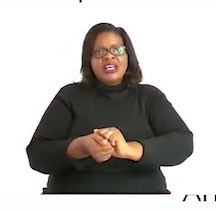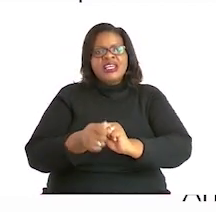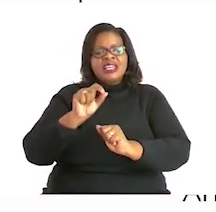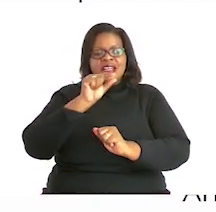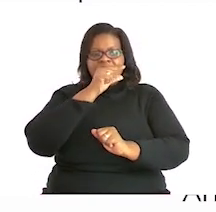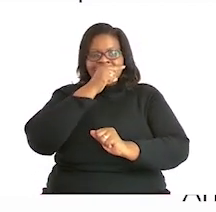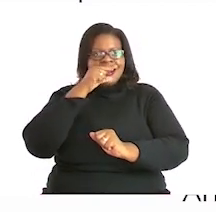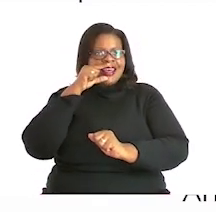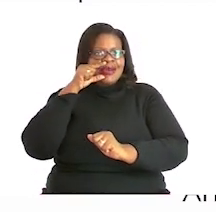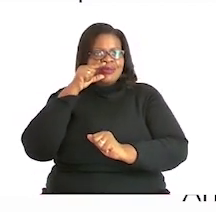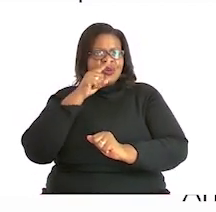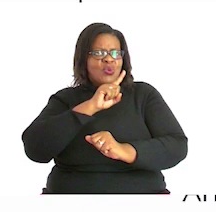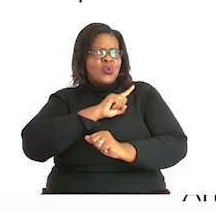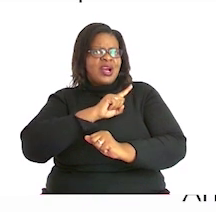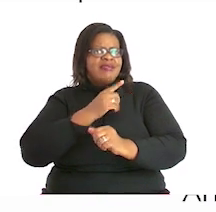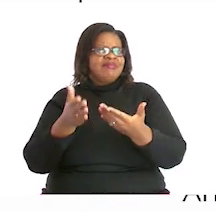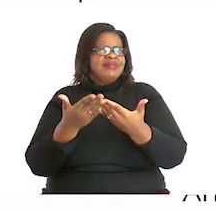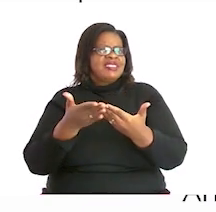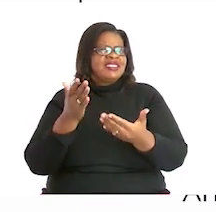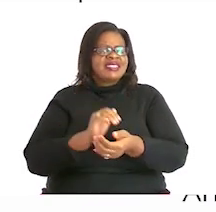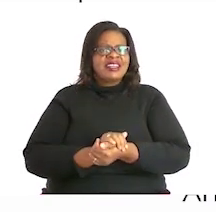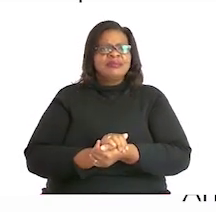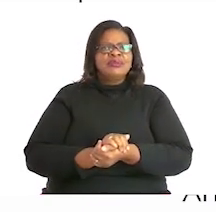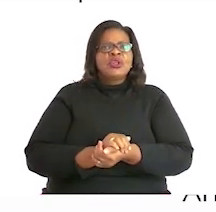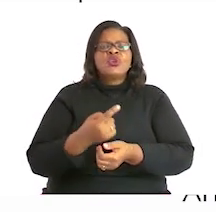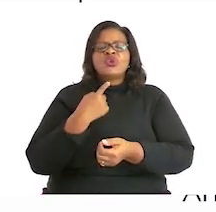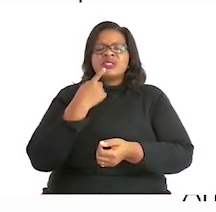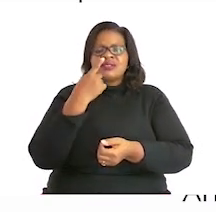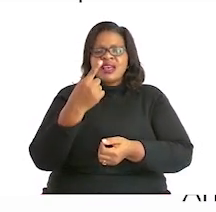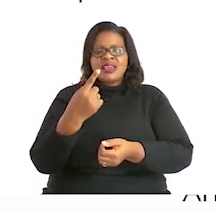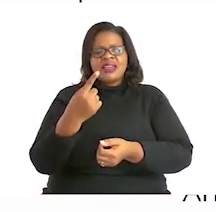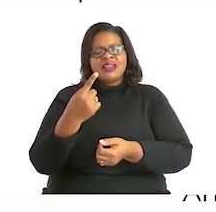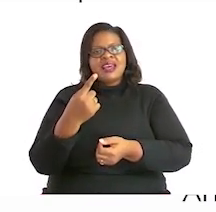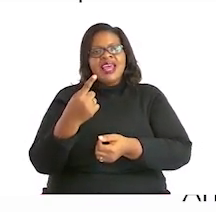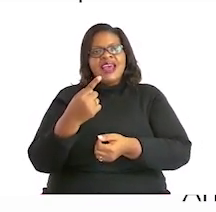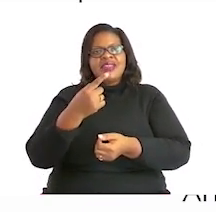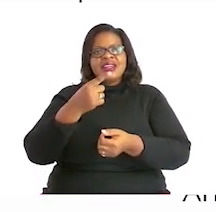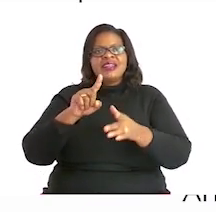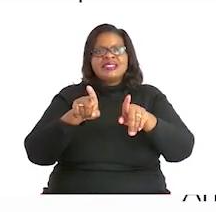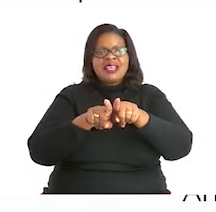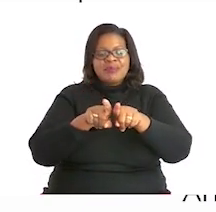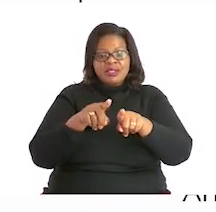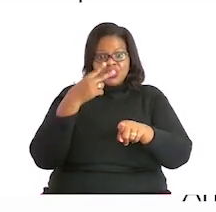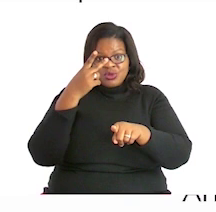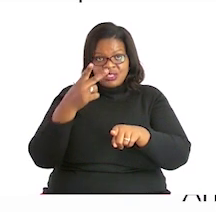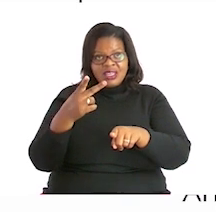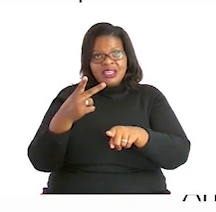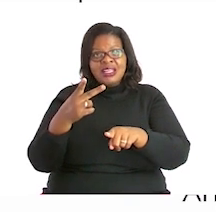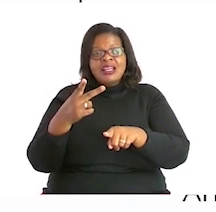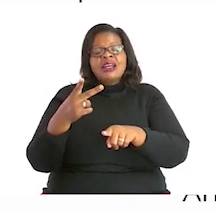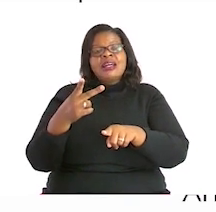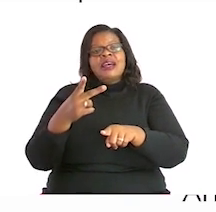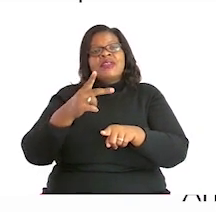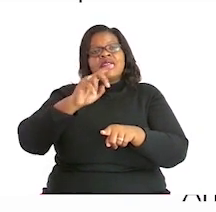why? Here we say the number out loud, and as we hear the digits, we write it down. So, let's start.